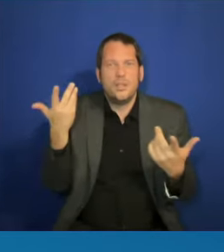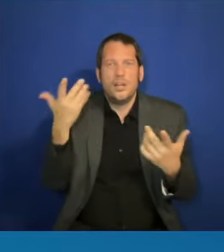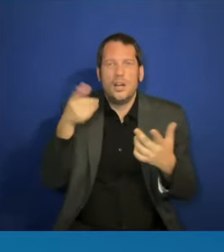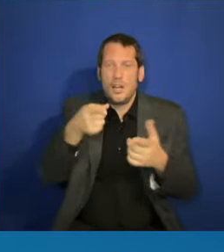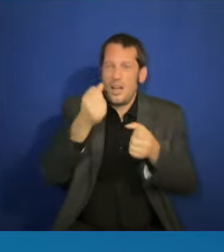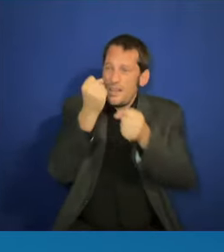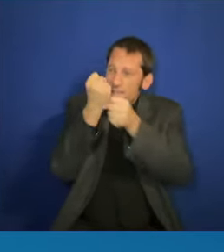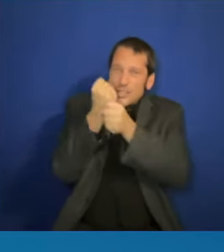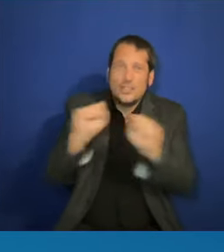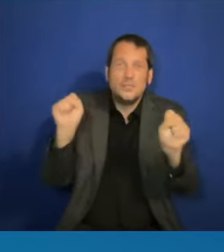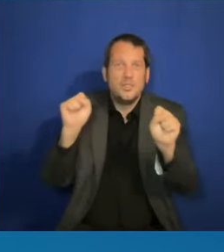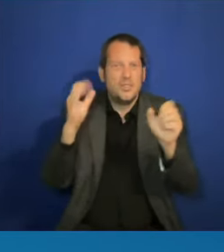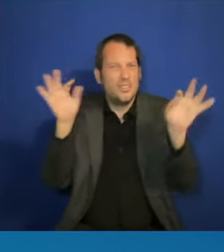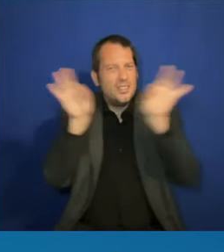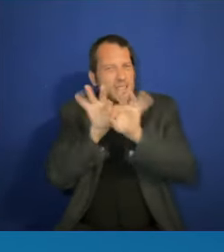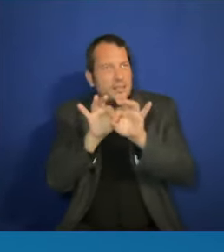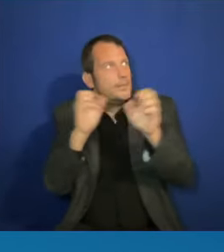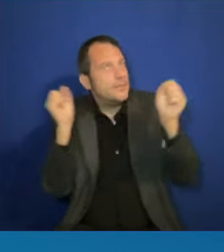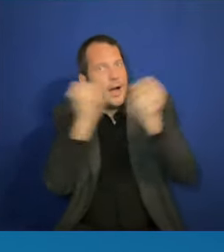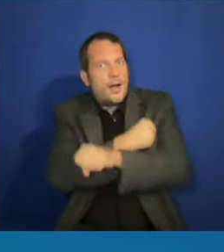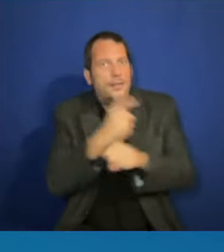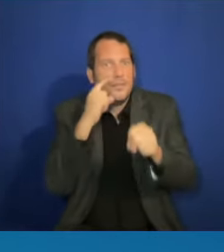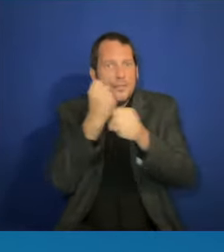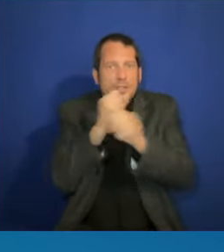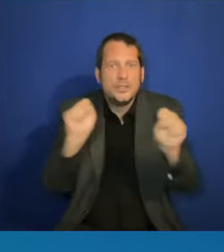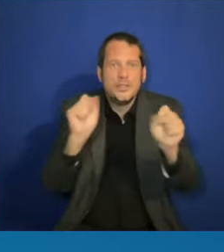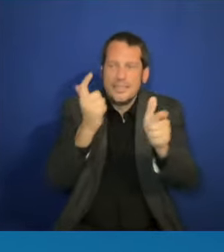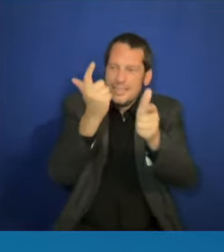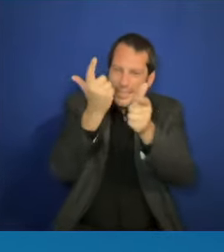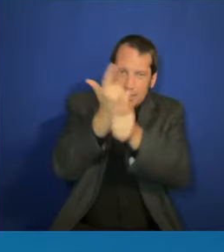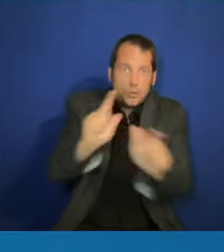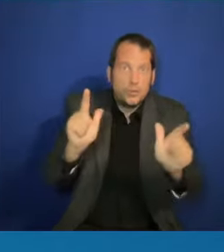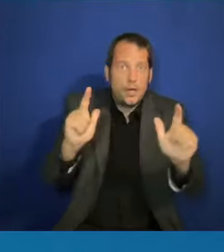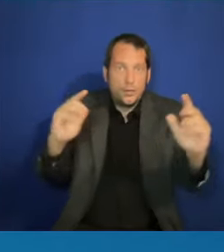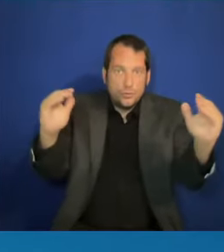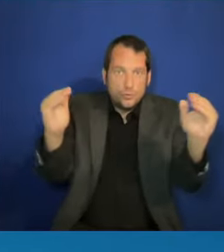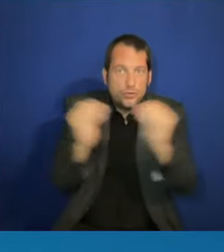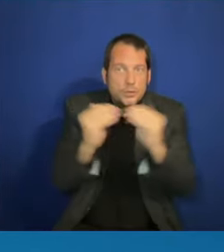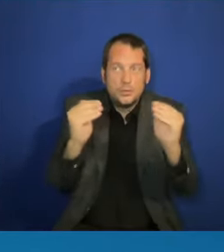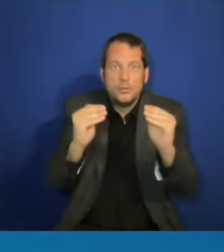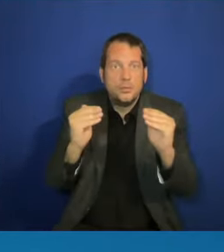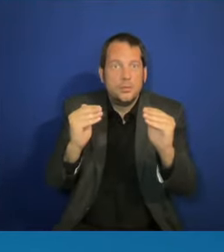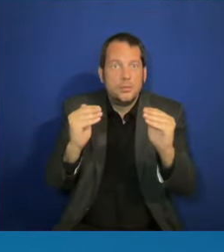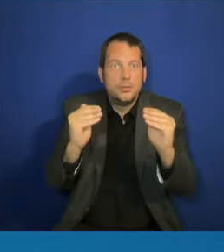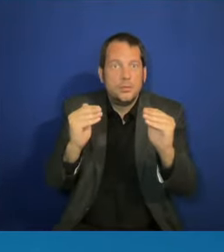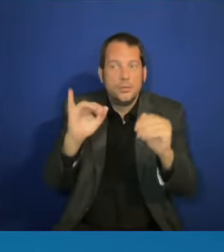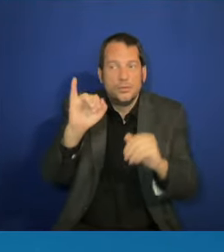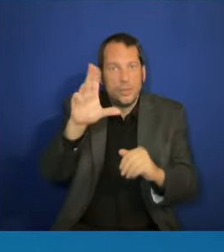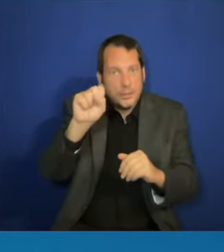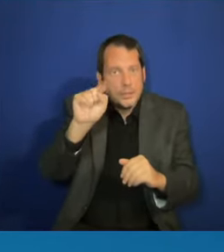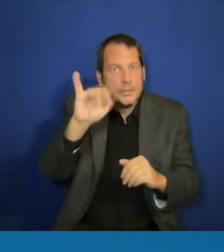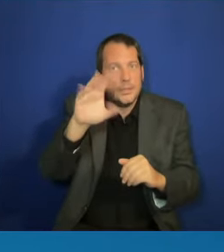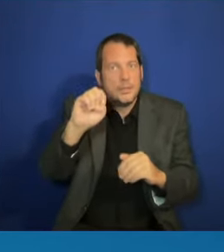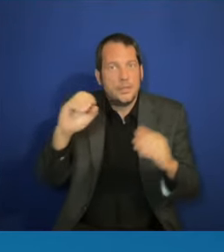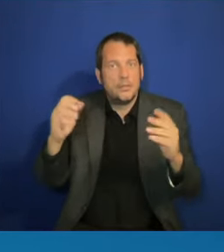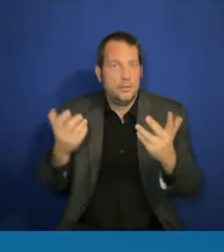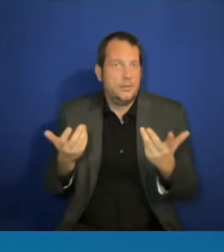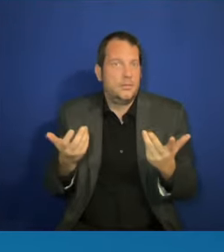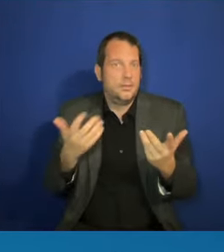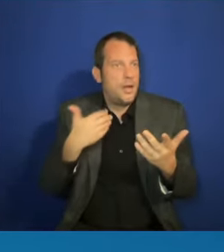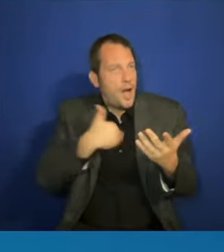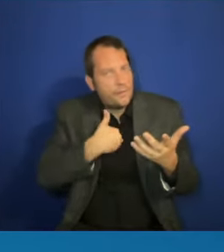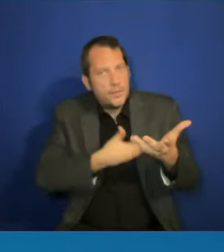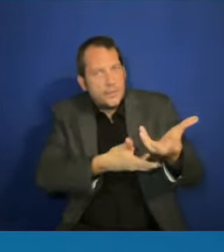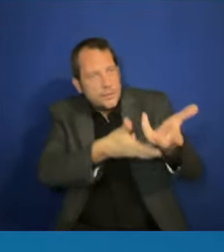that is just about our true faith and belief in the principles upon which our country was